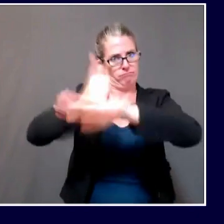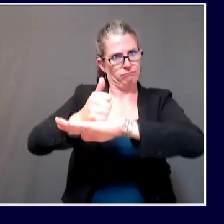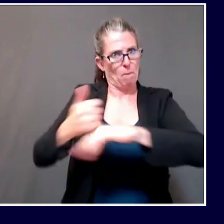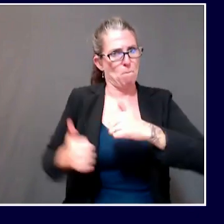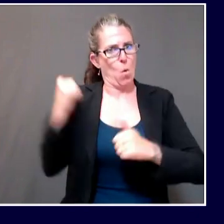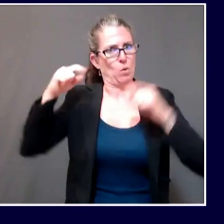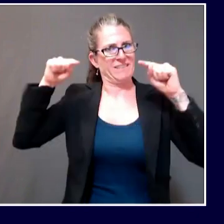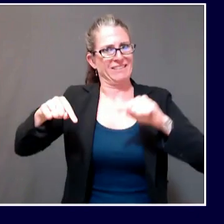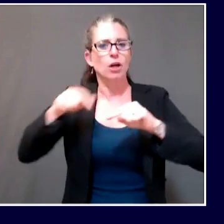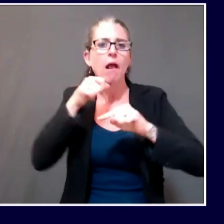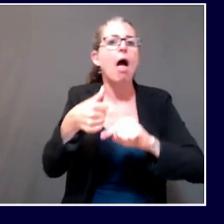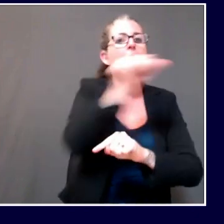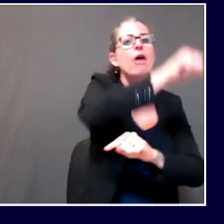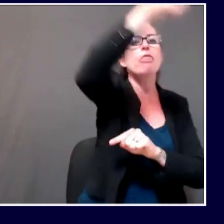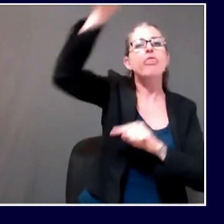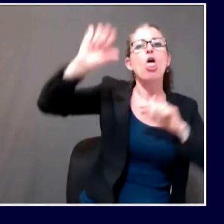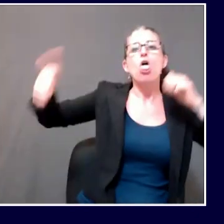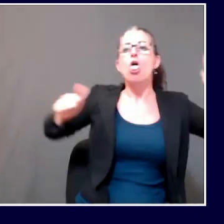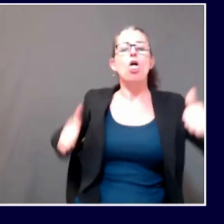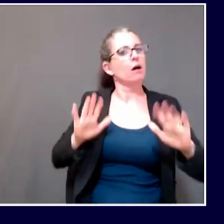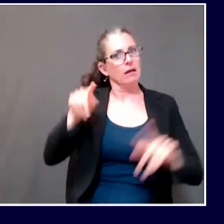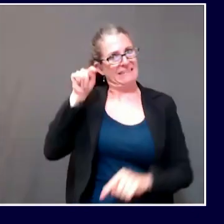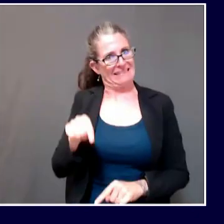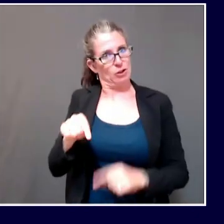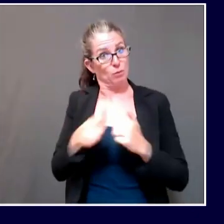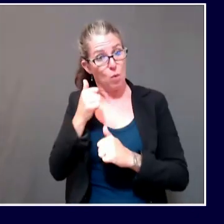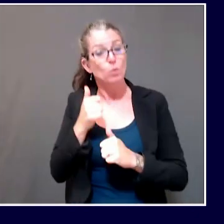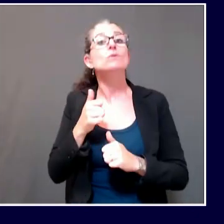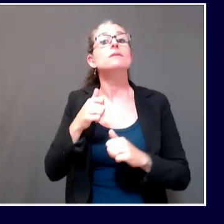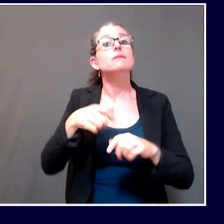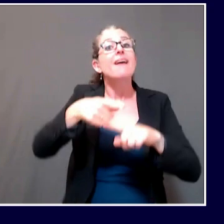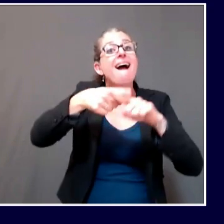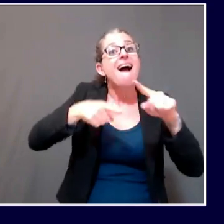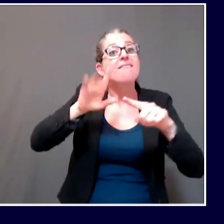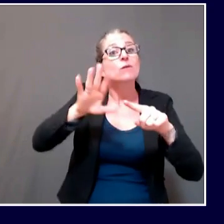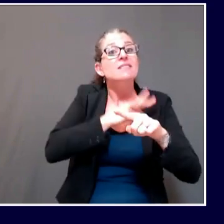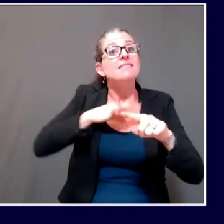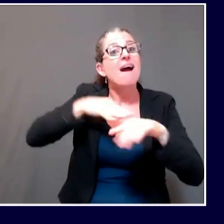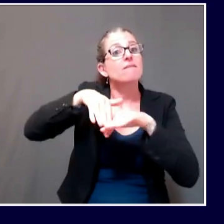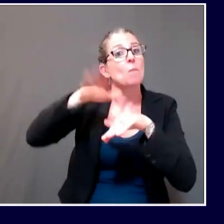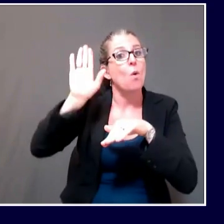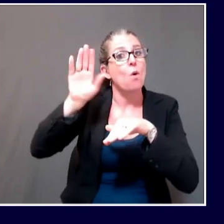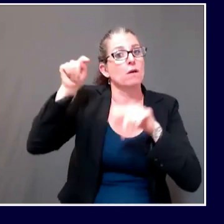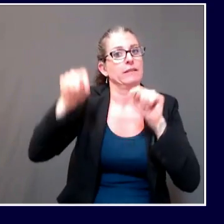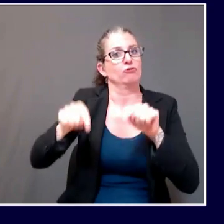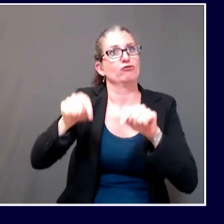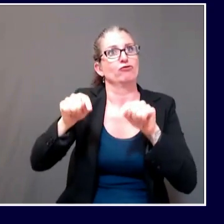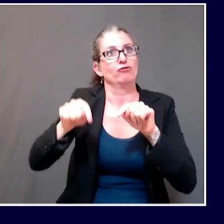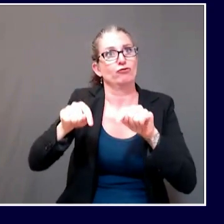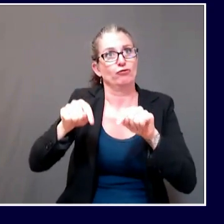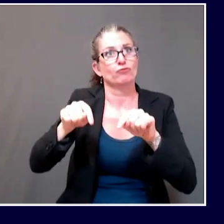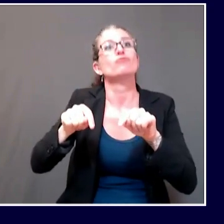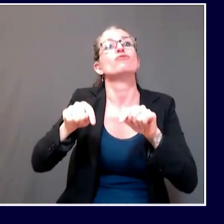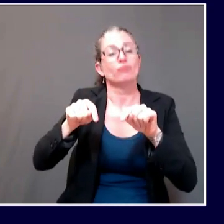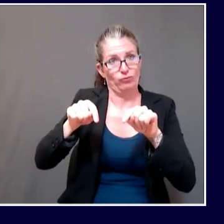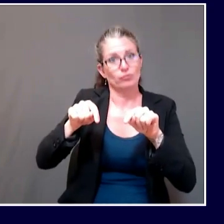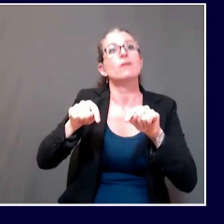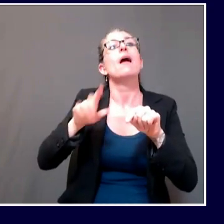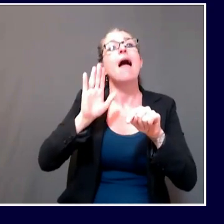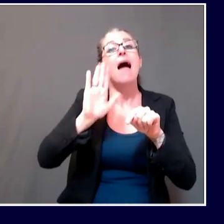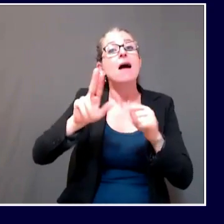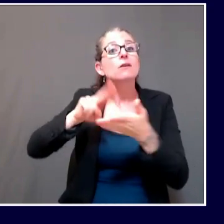fewer than 50 employees and or contract employees. These grants may be used to cover certain expenses like